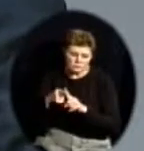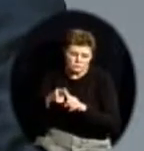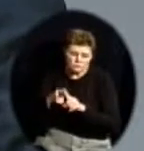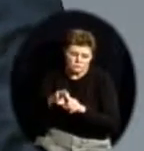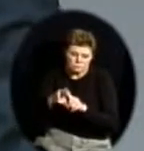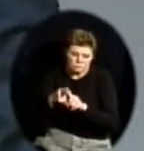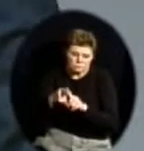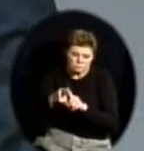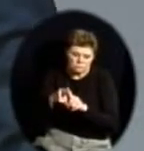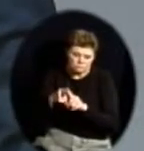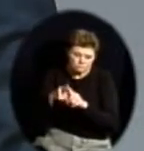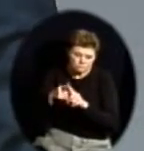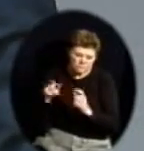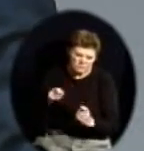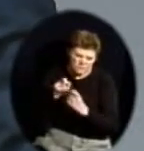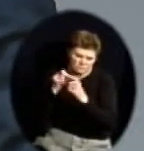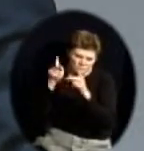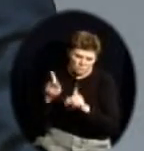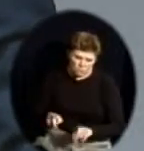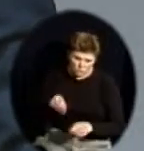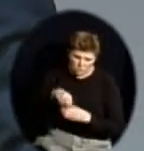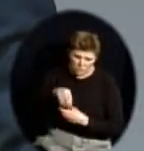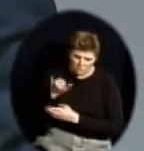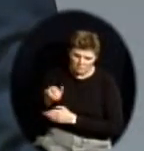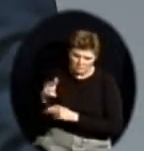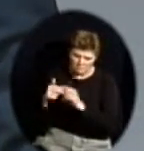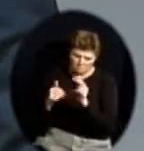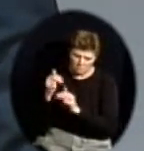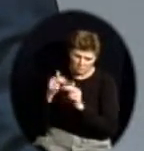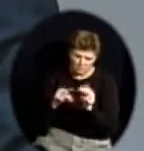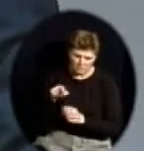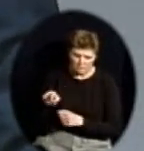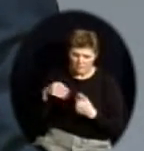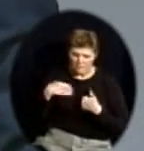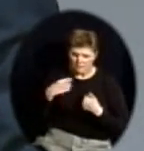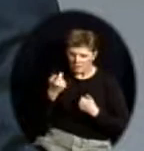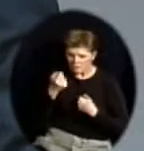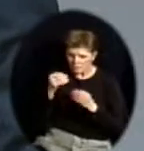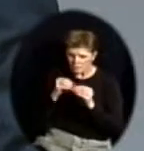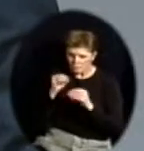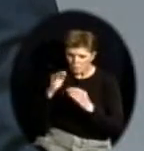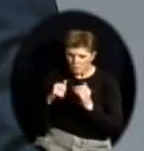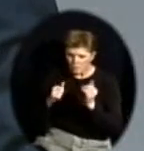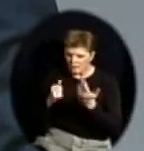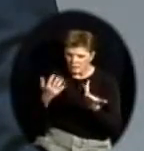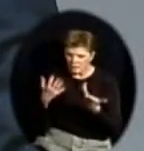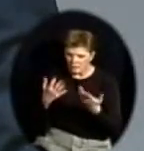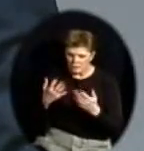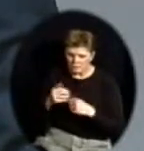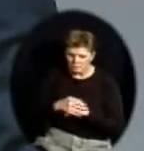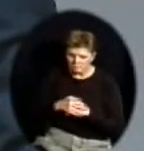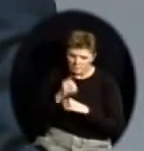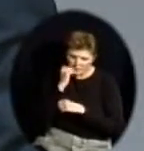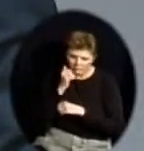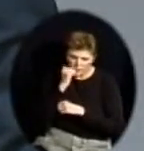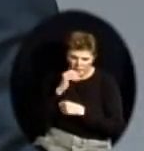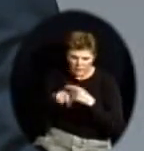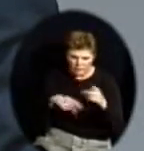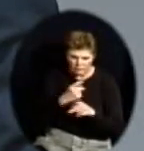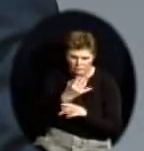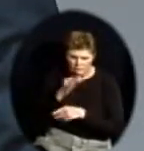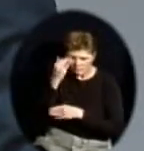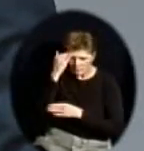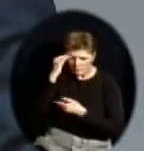and others who may have an interest or knowledge of the child and particularly the parent is involved in the team process.